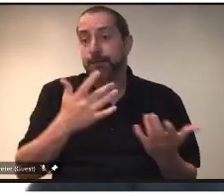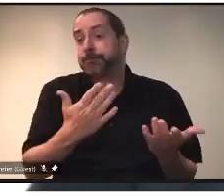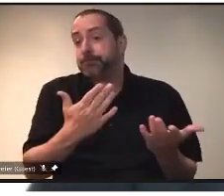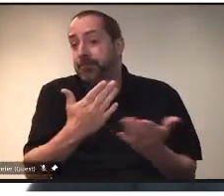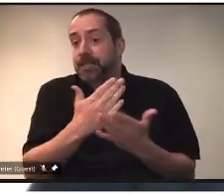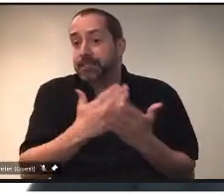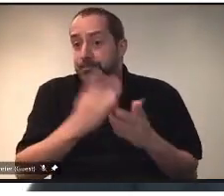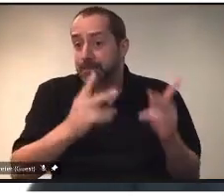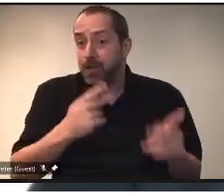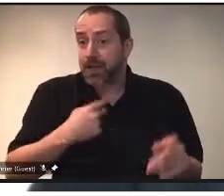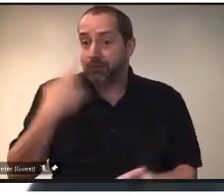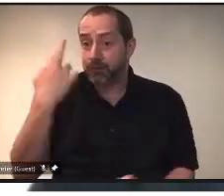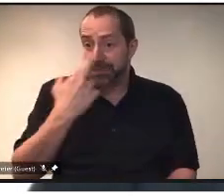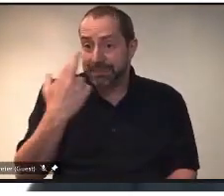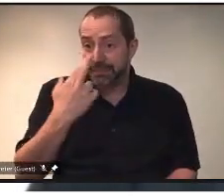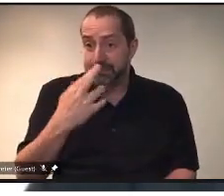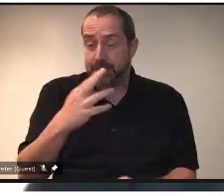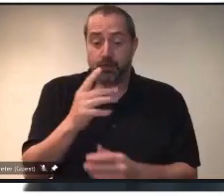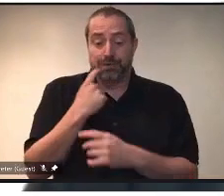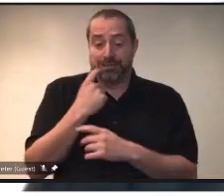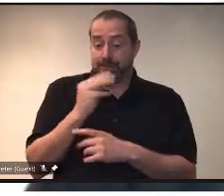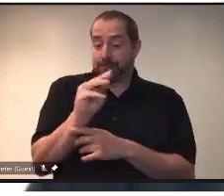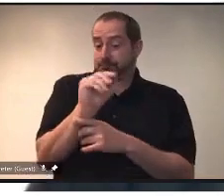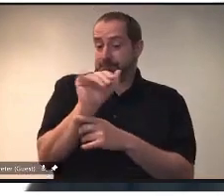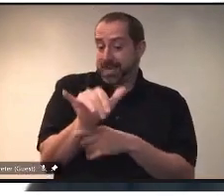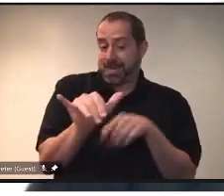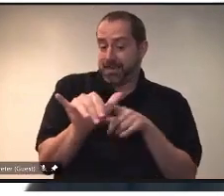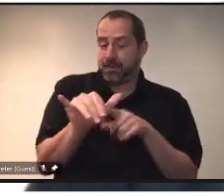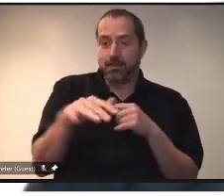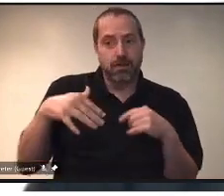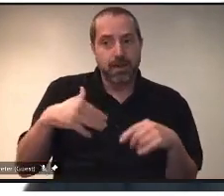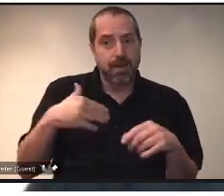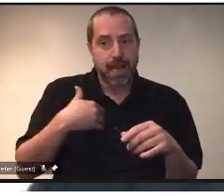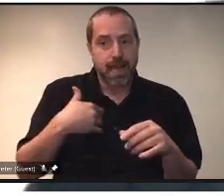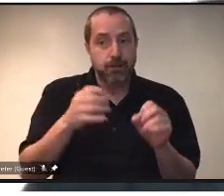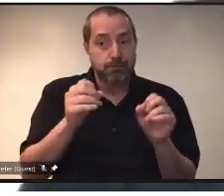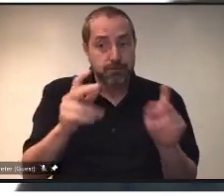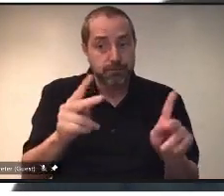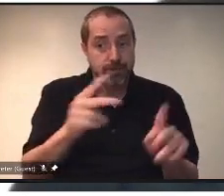chance to be vaccinated. But you now, you sure do.